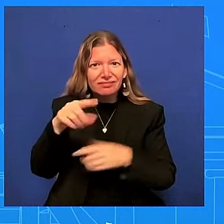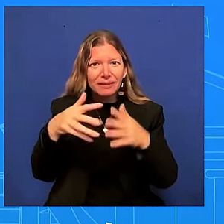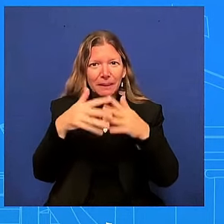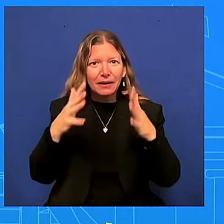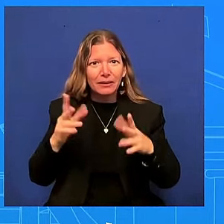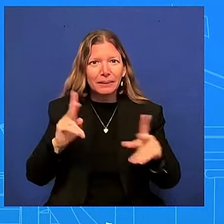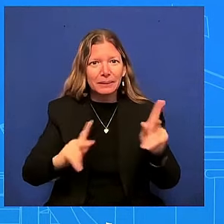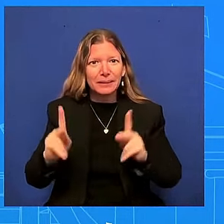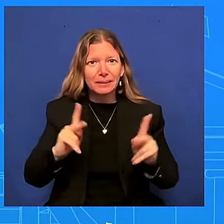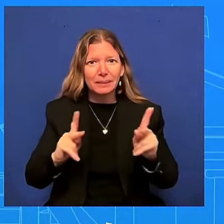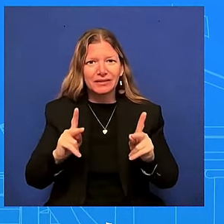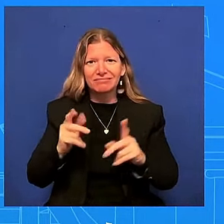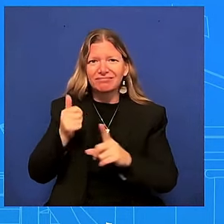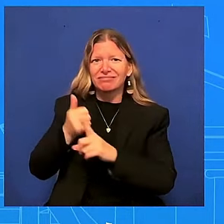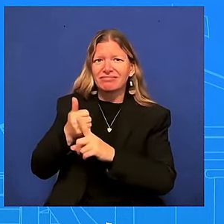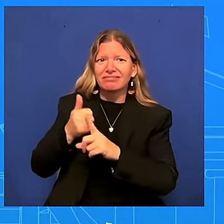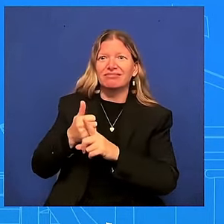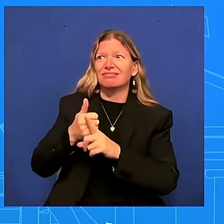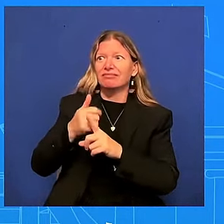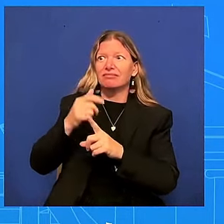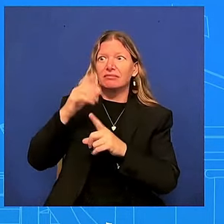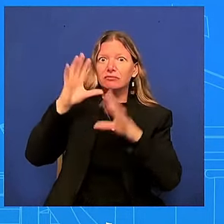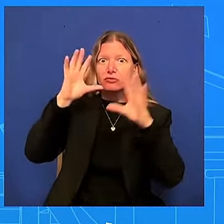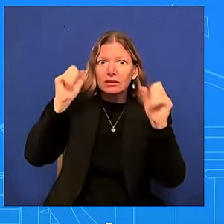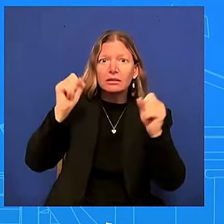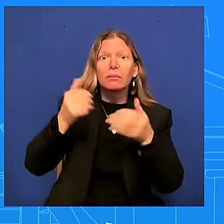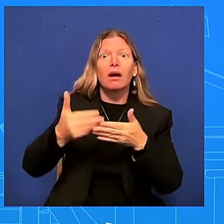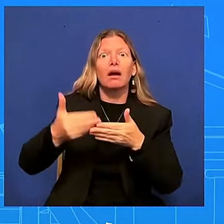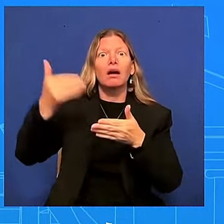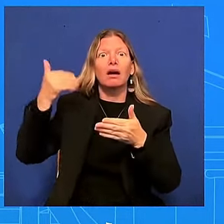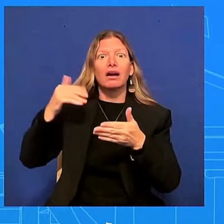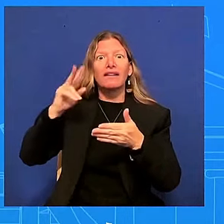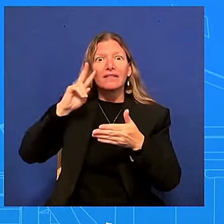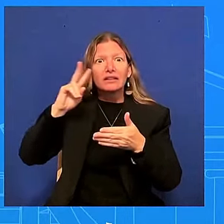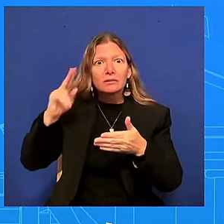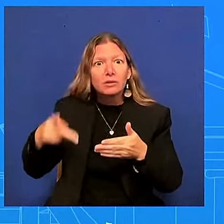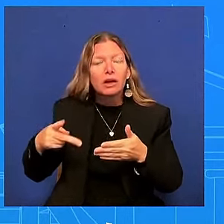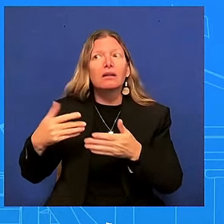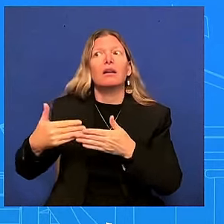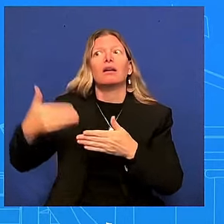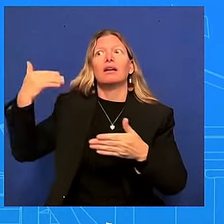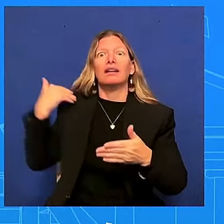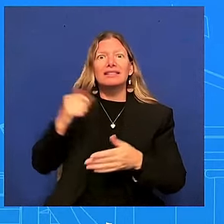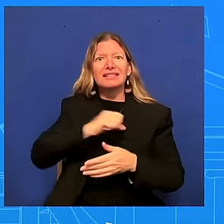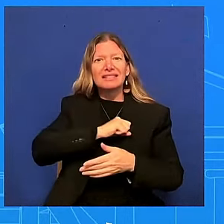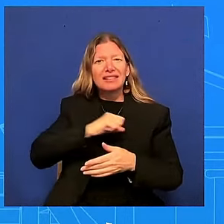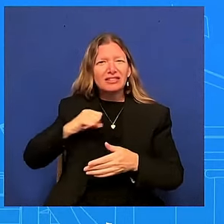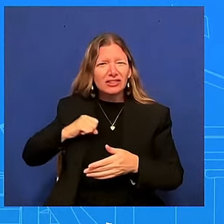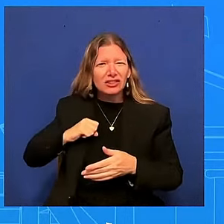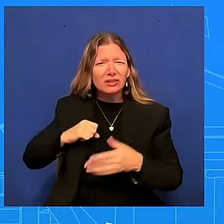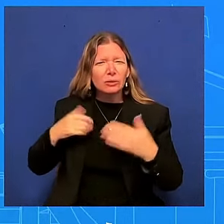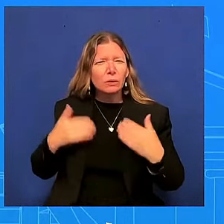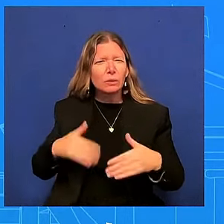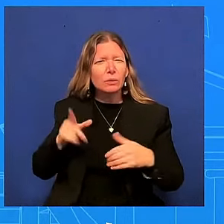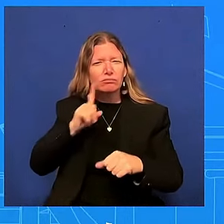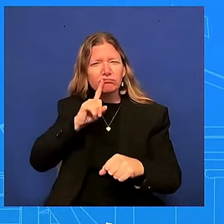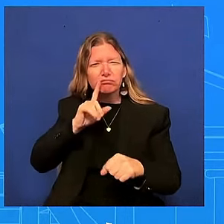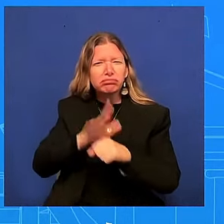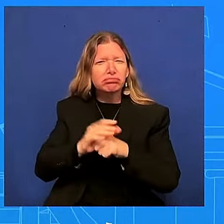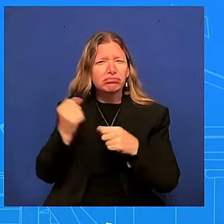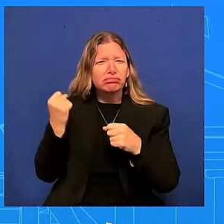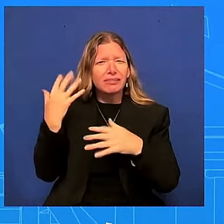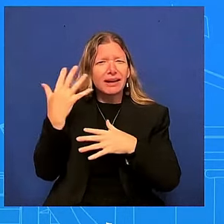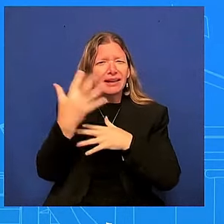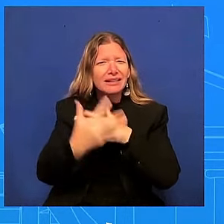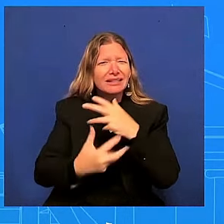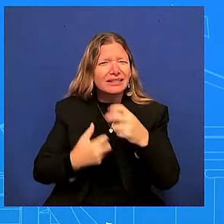and he is committed and we cannot we cannot take away from the fact of his three and a half years of leadership